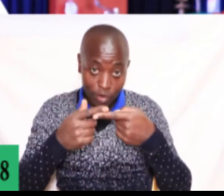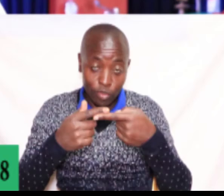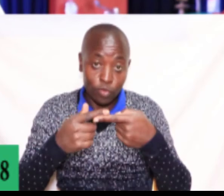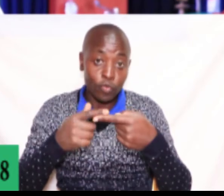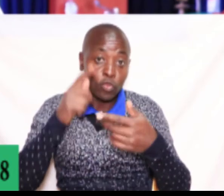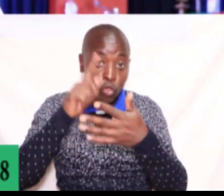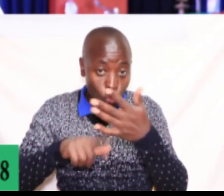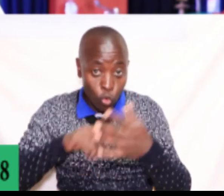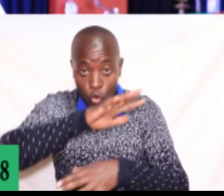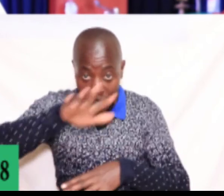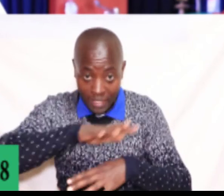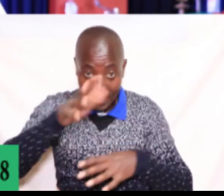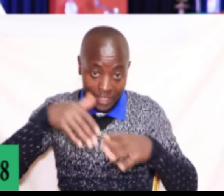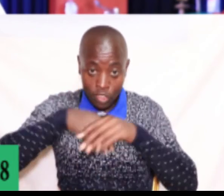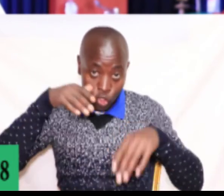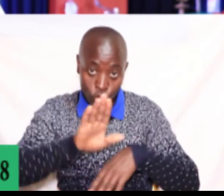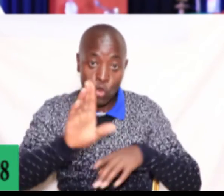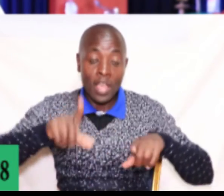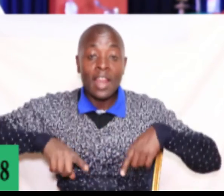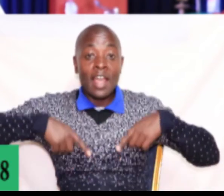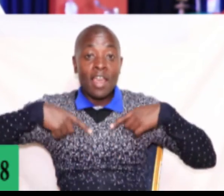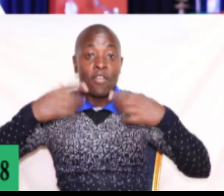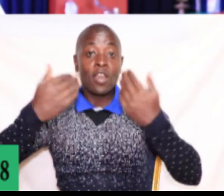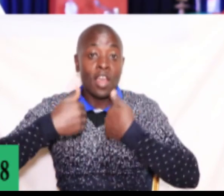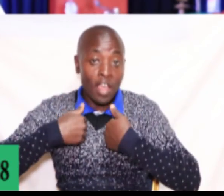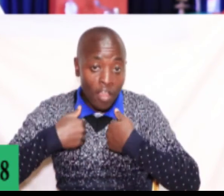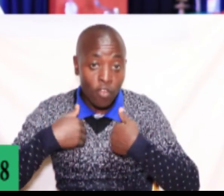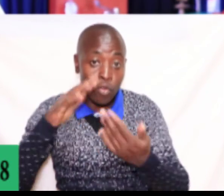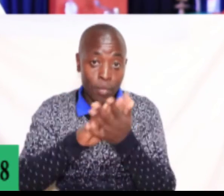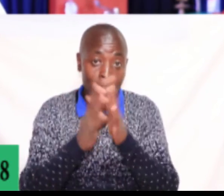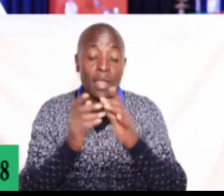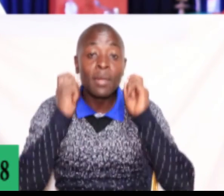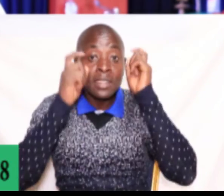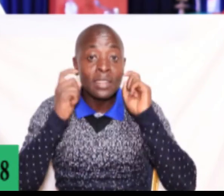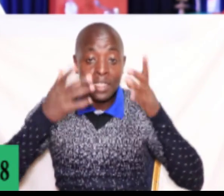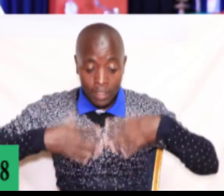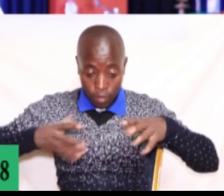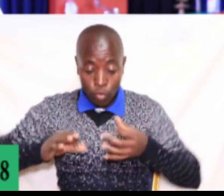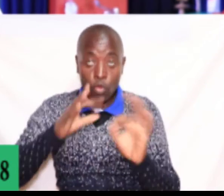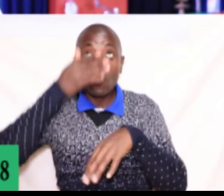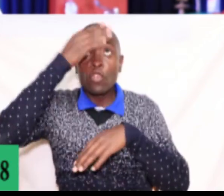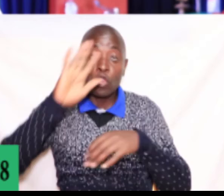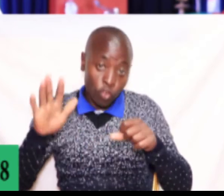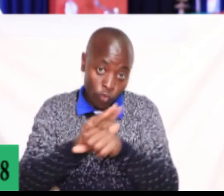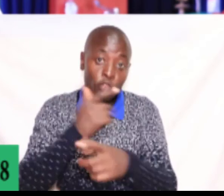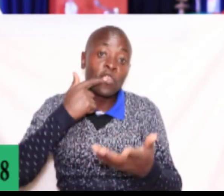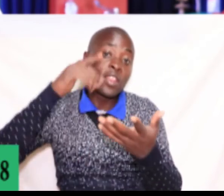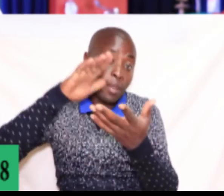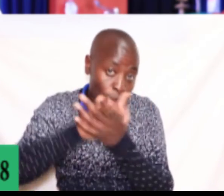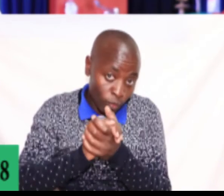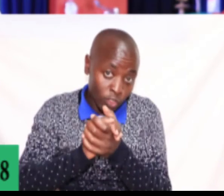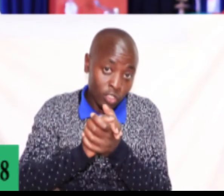What areas in our lives have we filled as a people of God to fulfill the promises